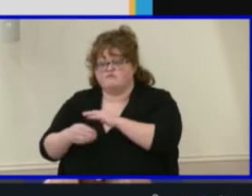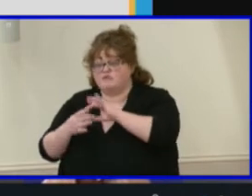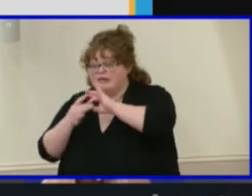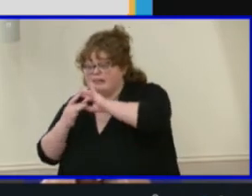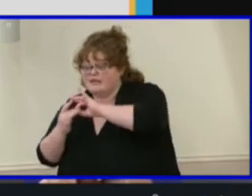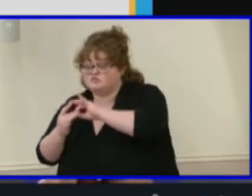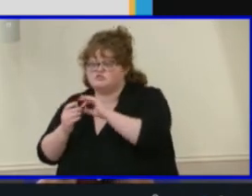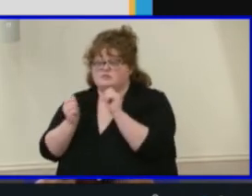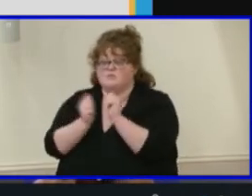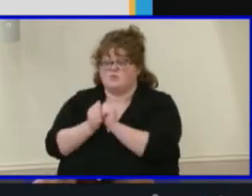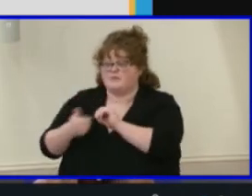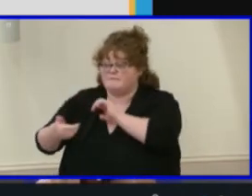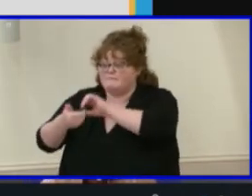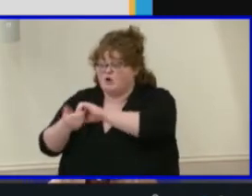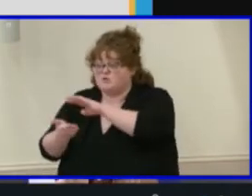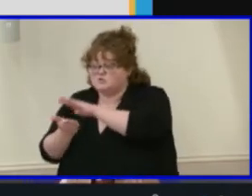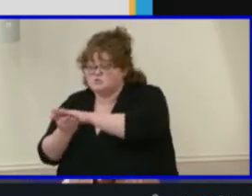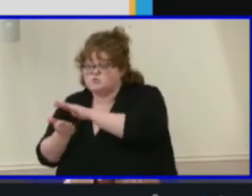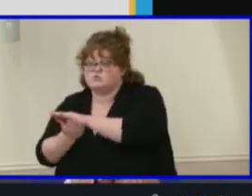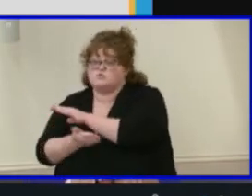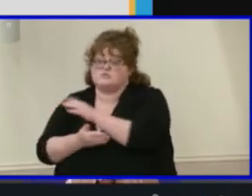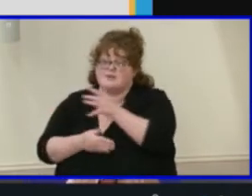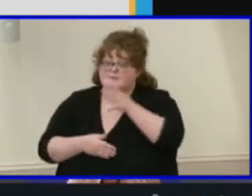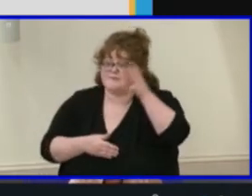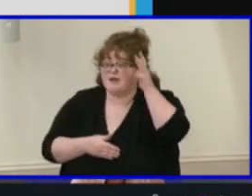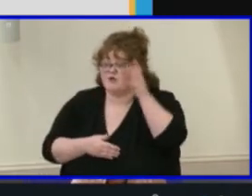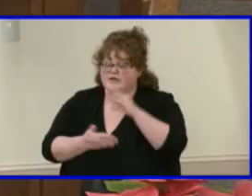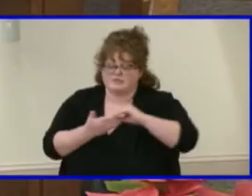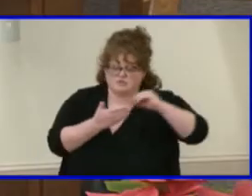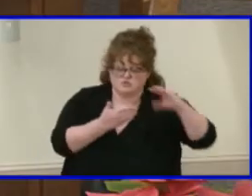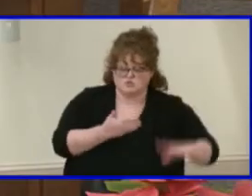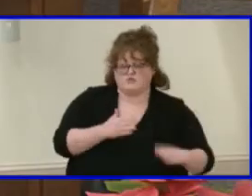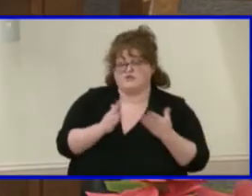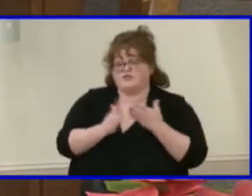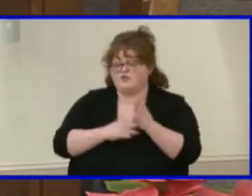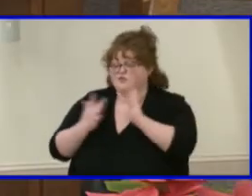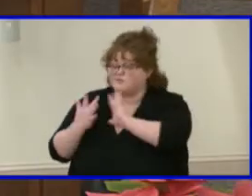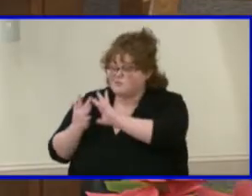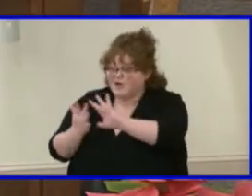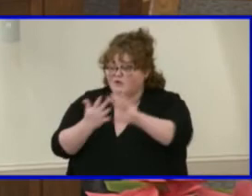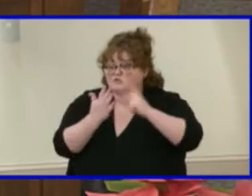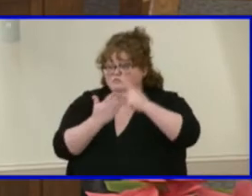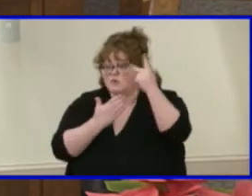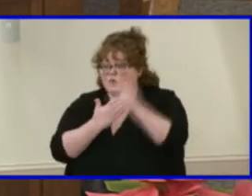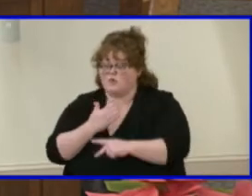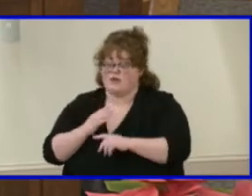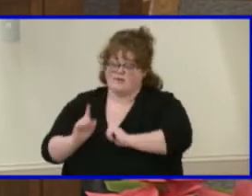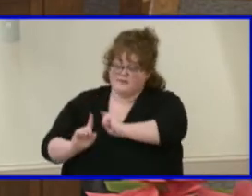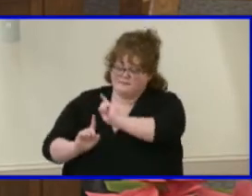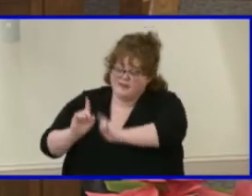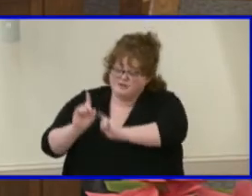parents, and potential students through outreach programs, mentoring, and community service.